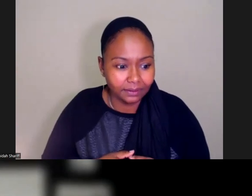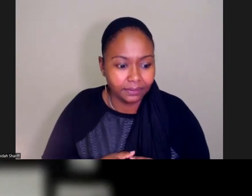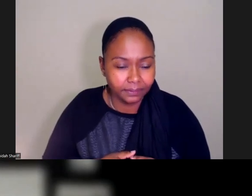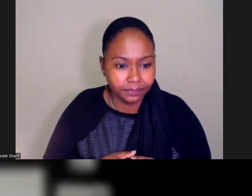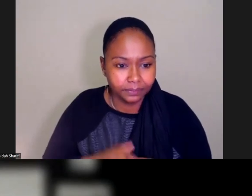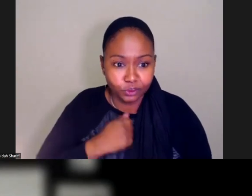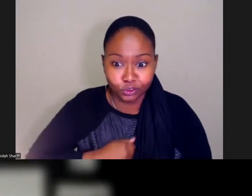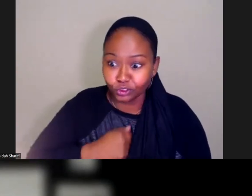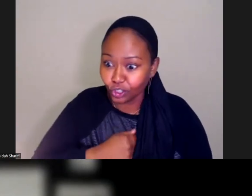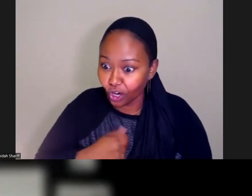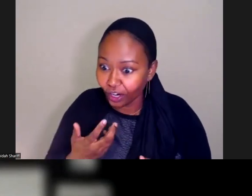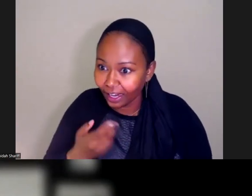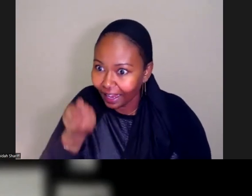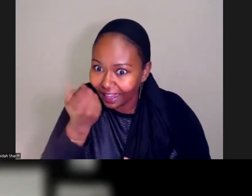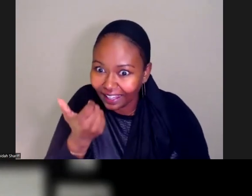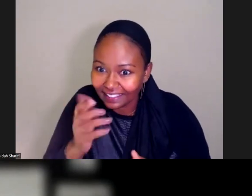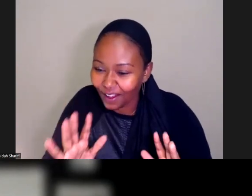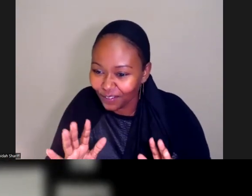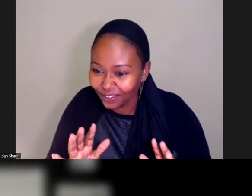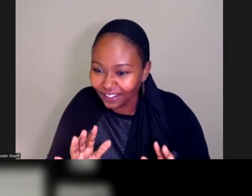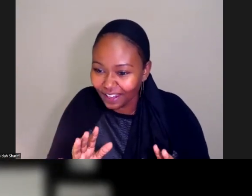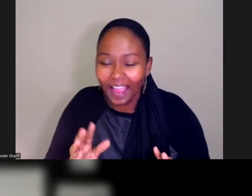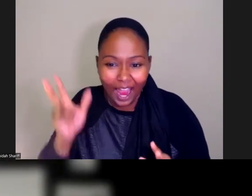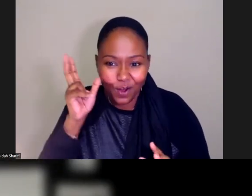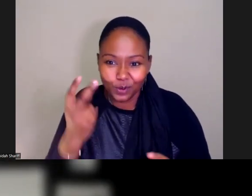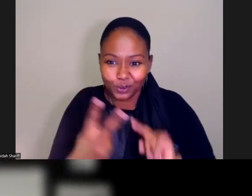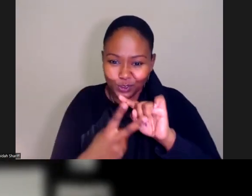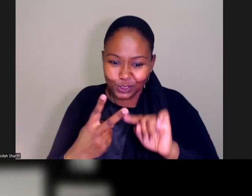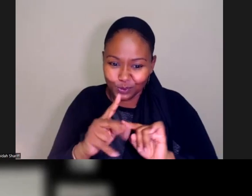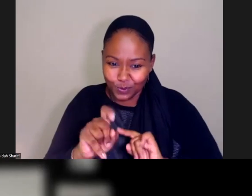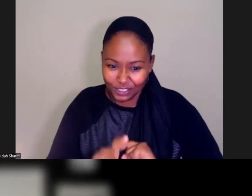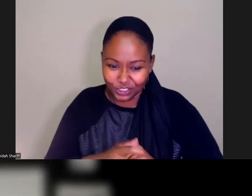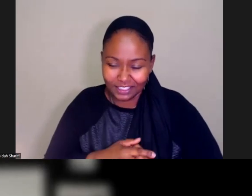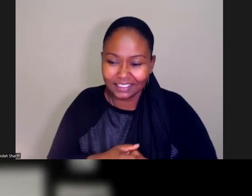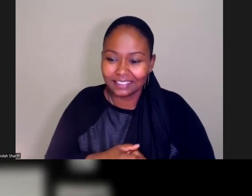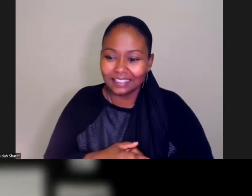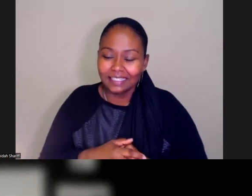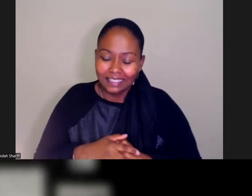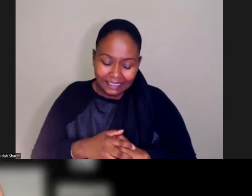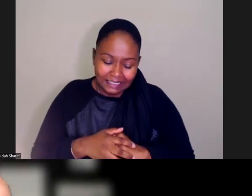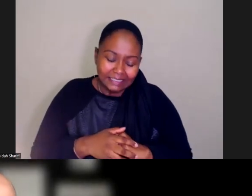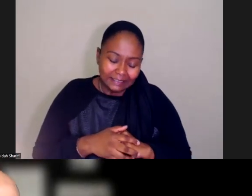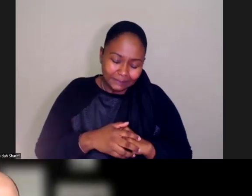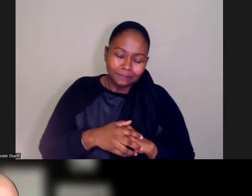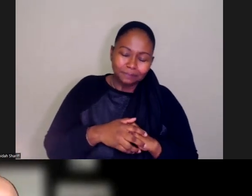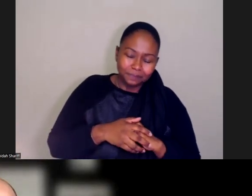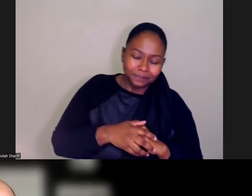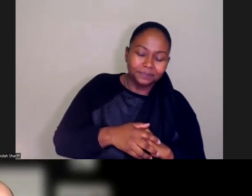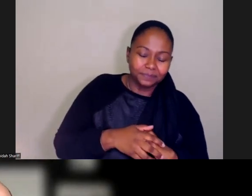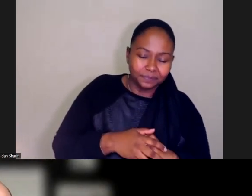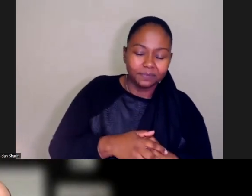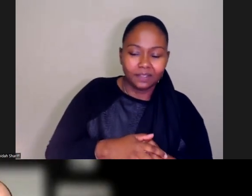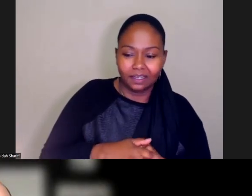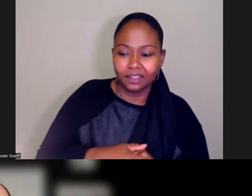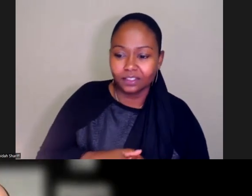Sorry about that. I got kicked out, Kevin, for a few minutes, but I heard your two questions. This is a new kind of methodology, and then how do we find those distinct communities,